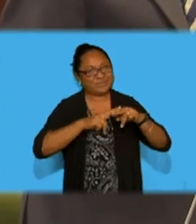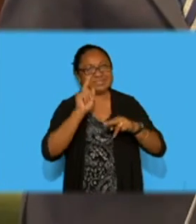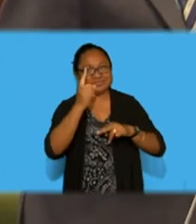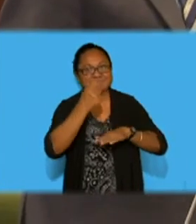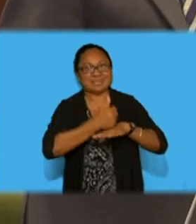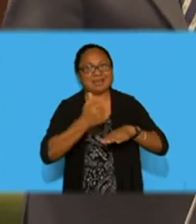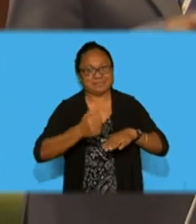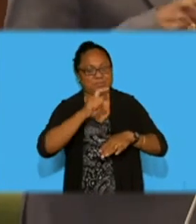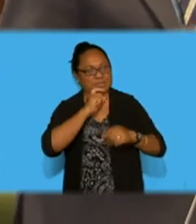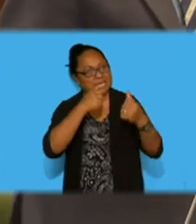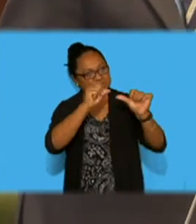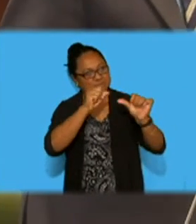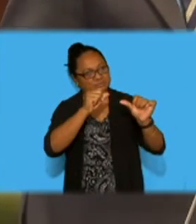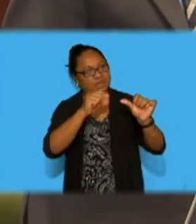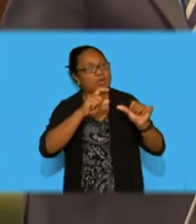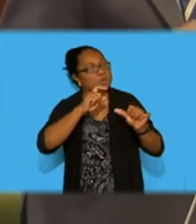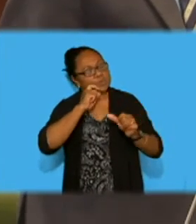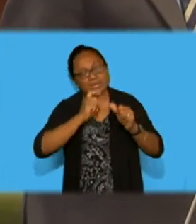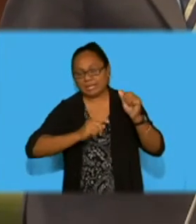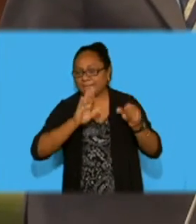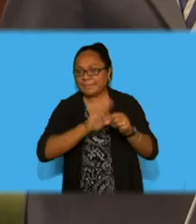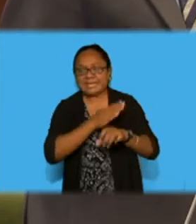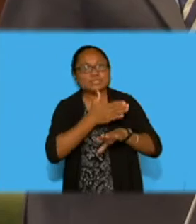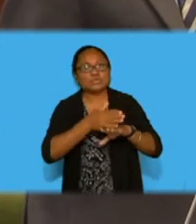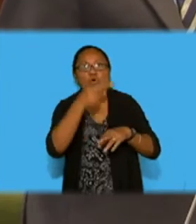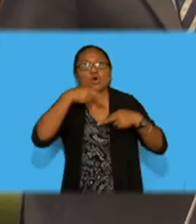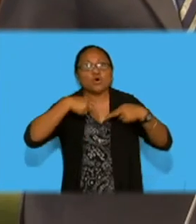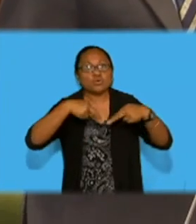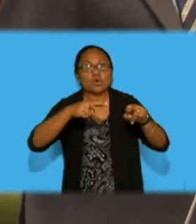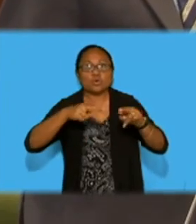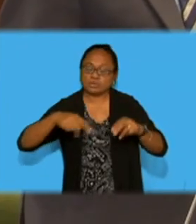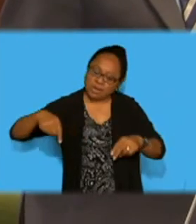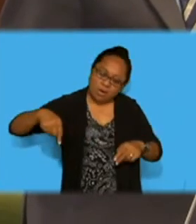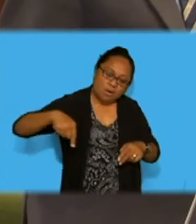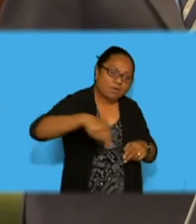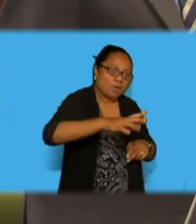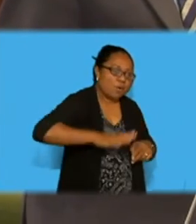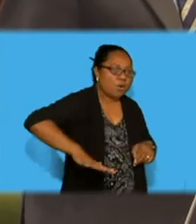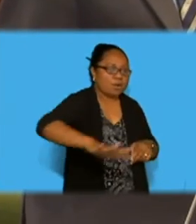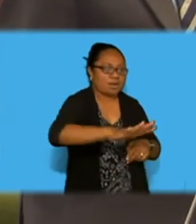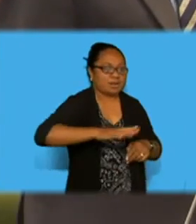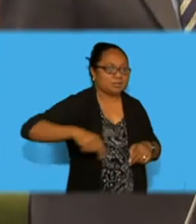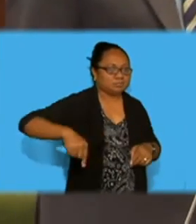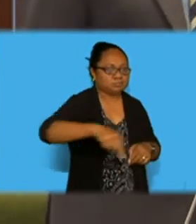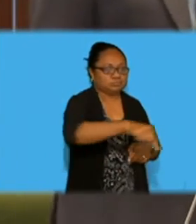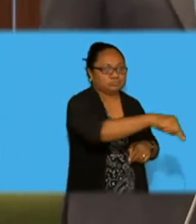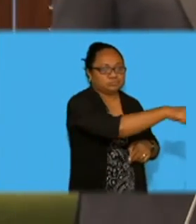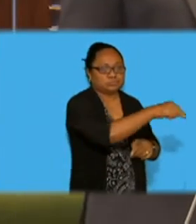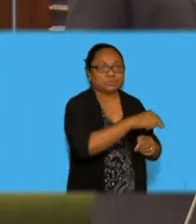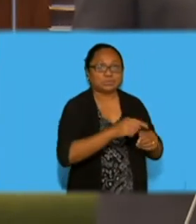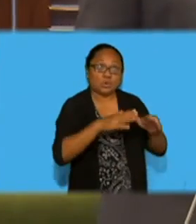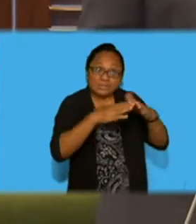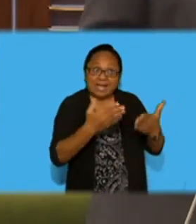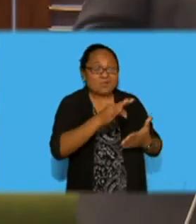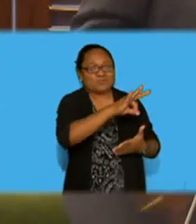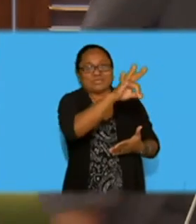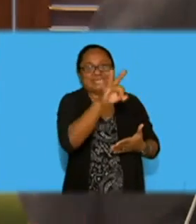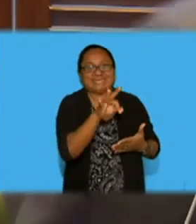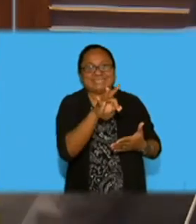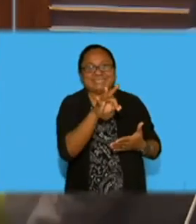This government will upgrade that road into a proper road that is not available right now. Thank